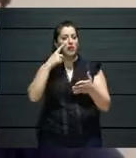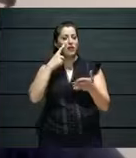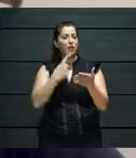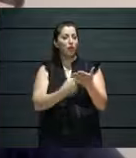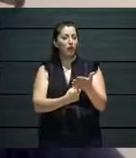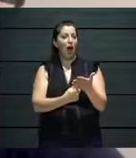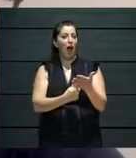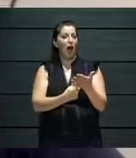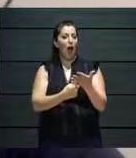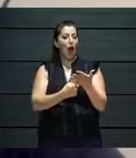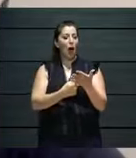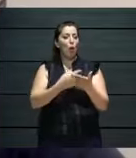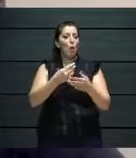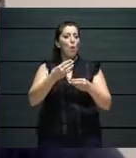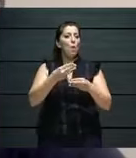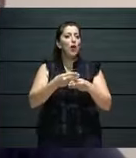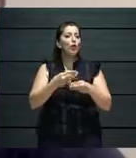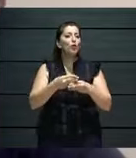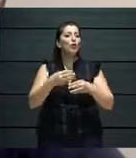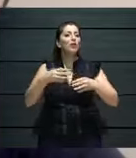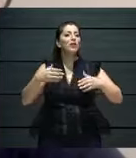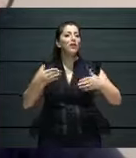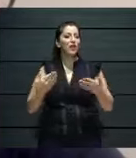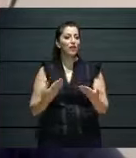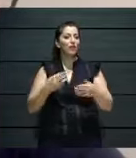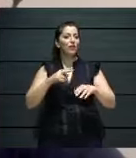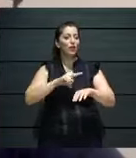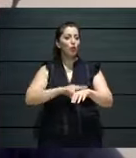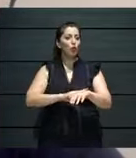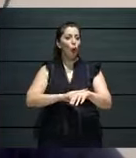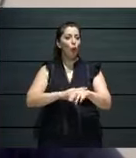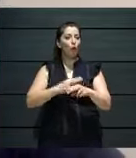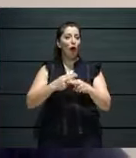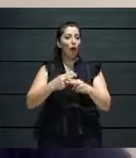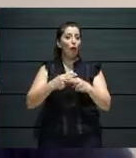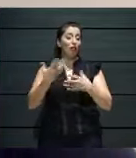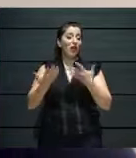dance and music. And now we can add internet also in this one.